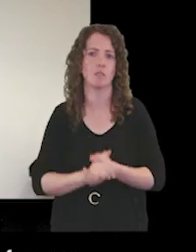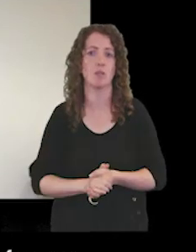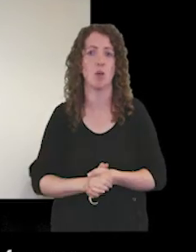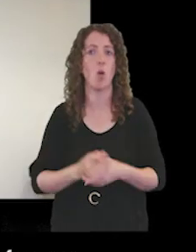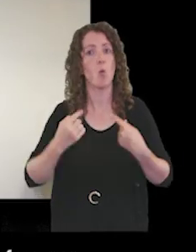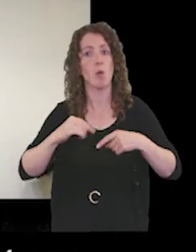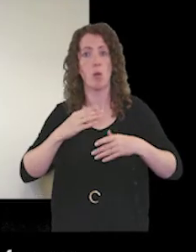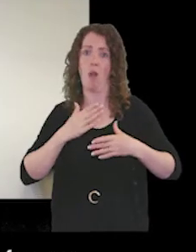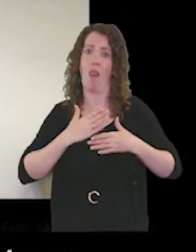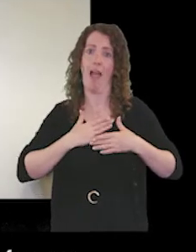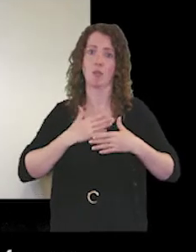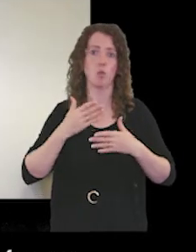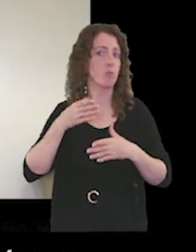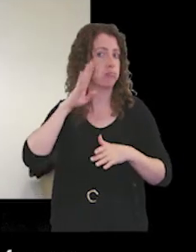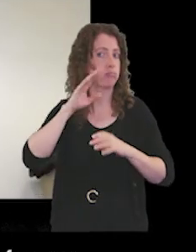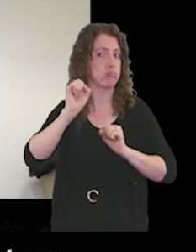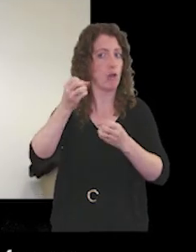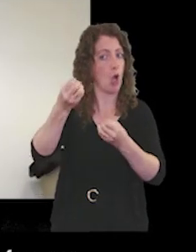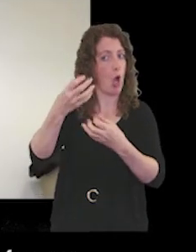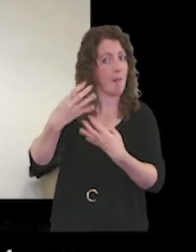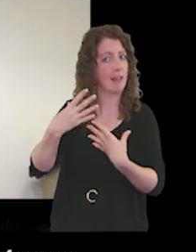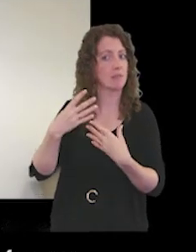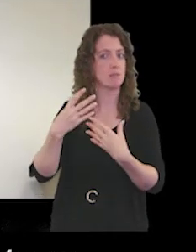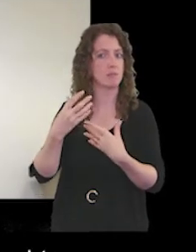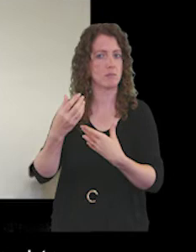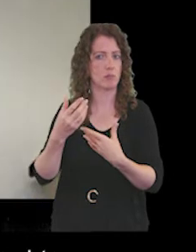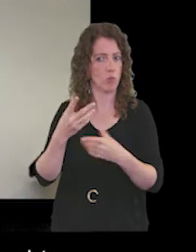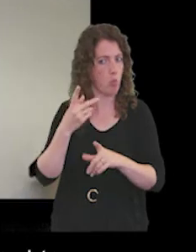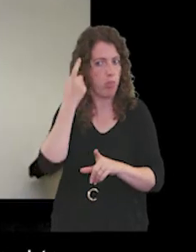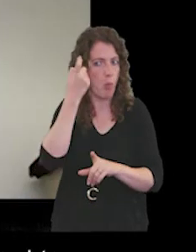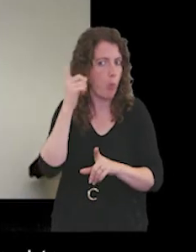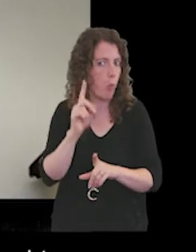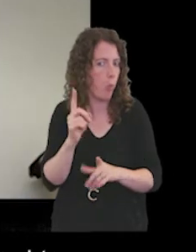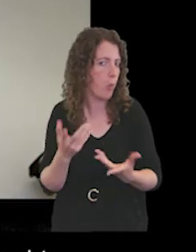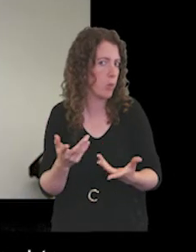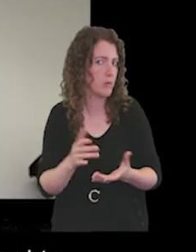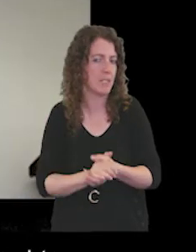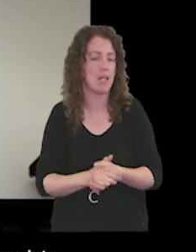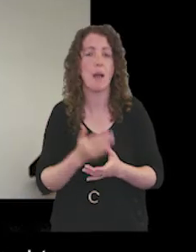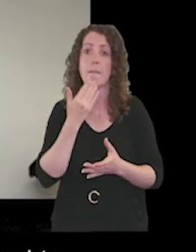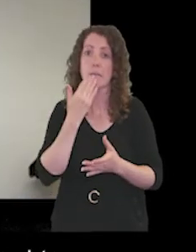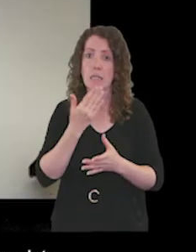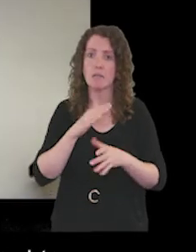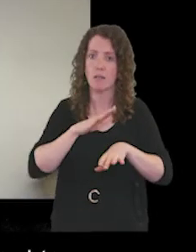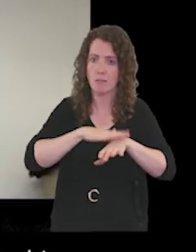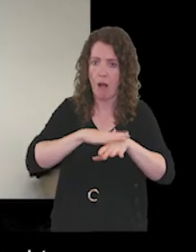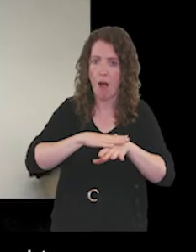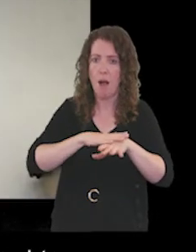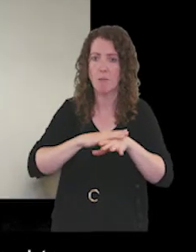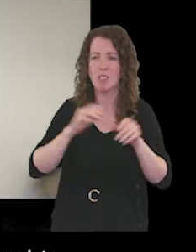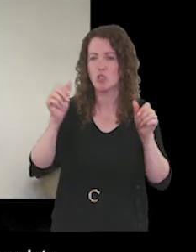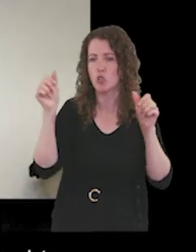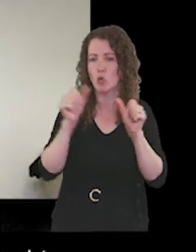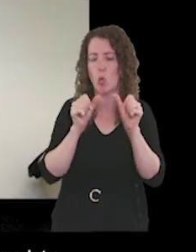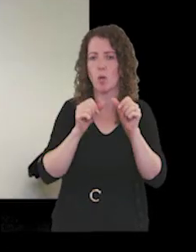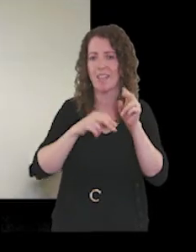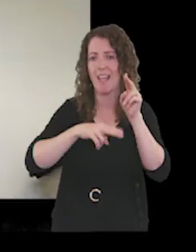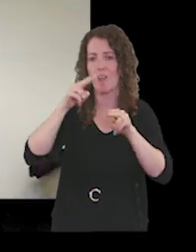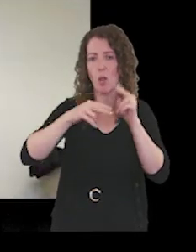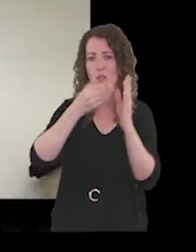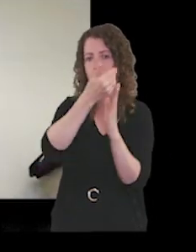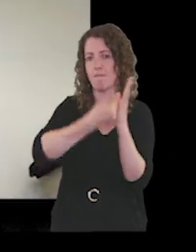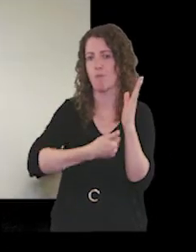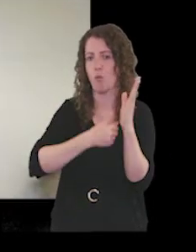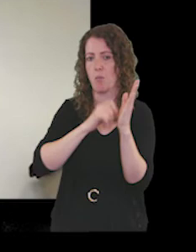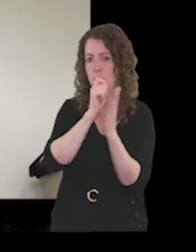like to hear from you about what you've thought of today's event um so uh please take time to complete the short evaluation form um that